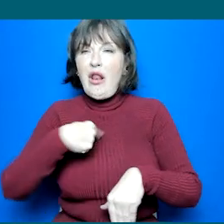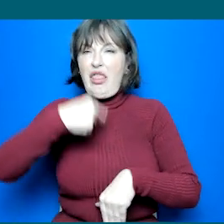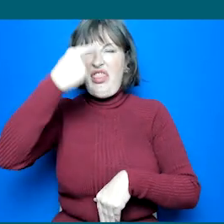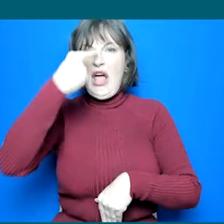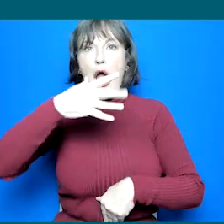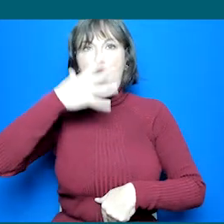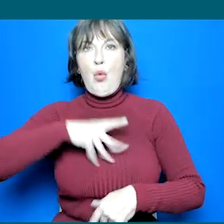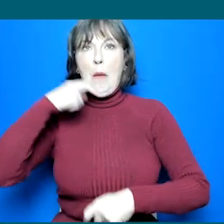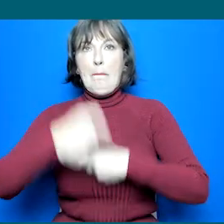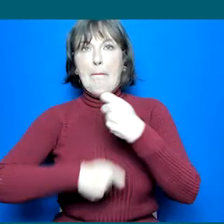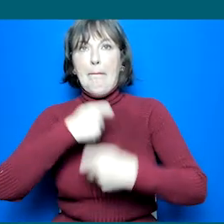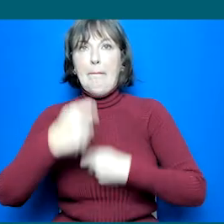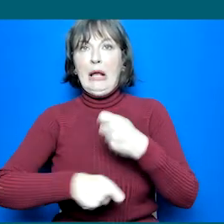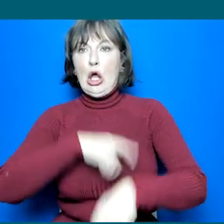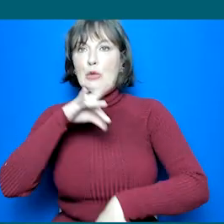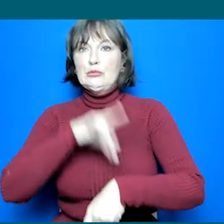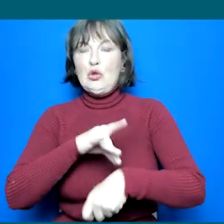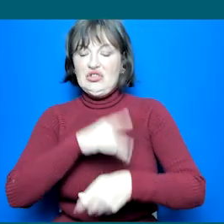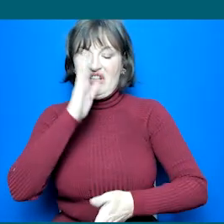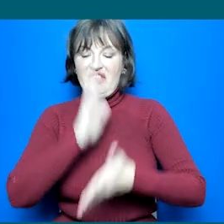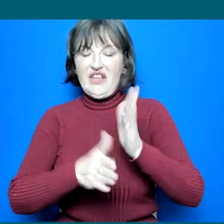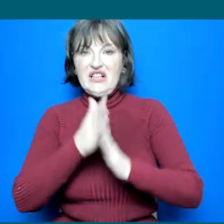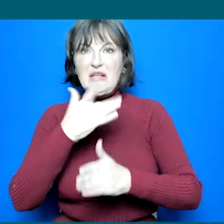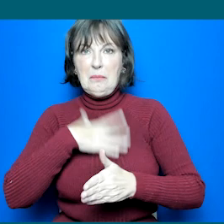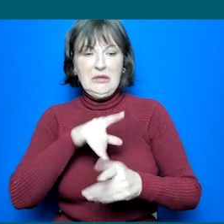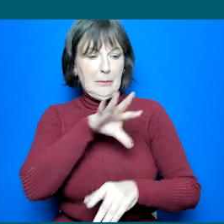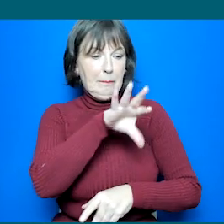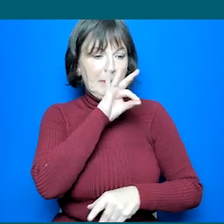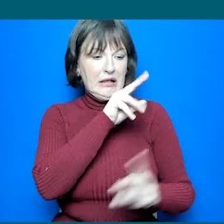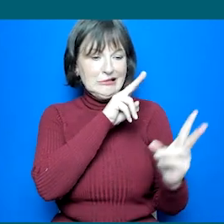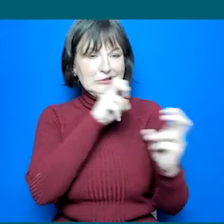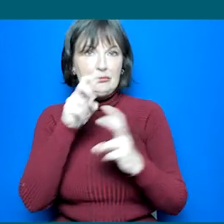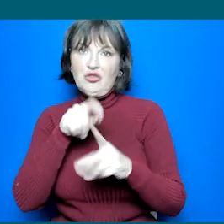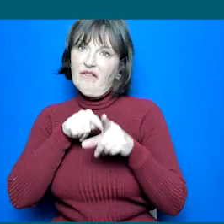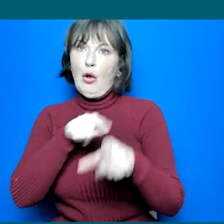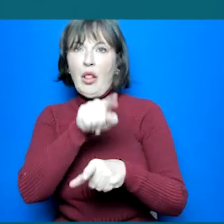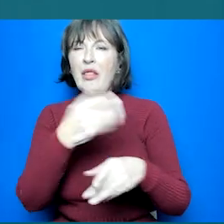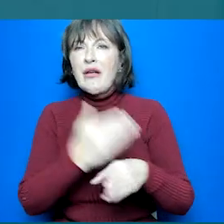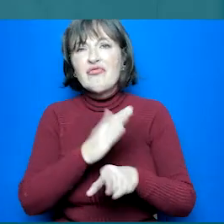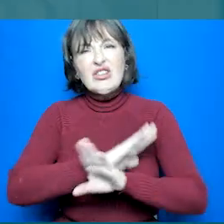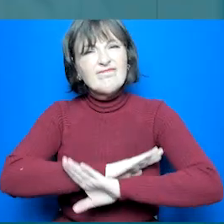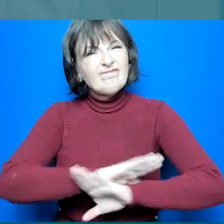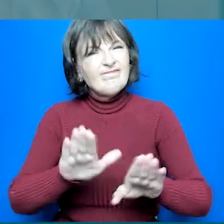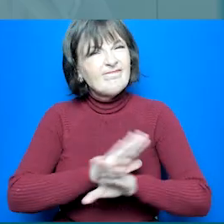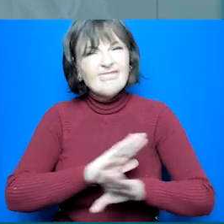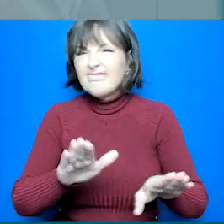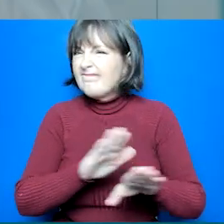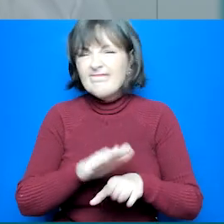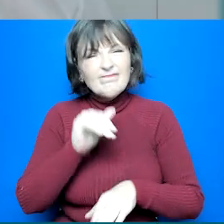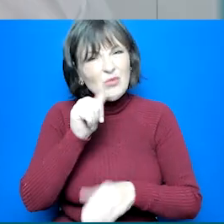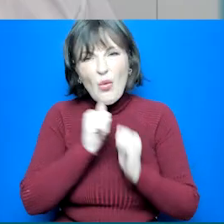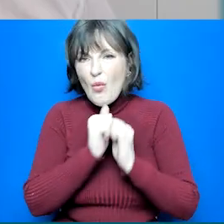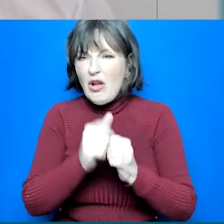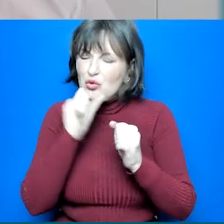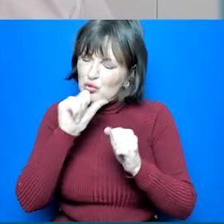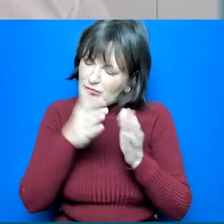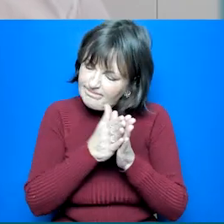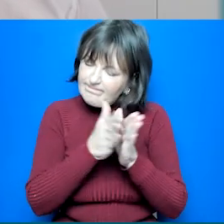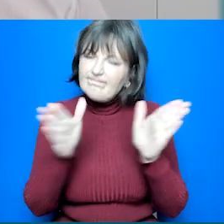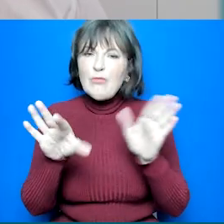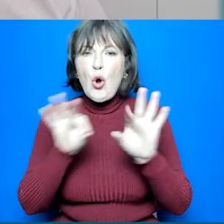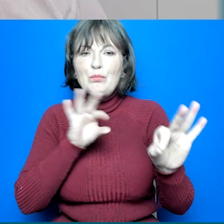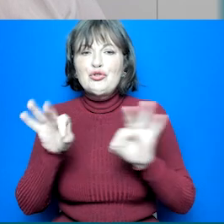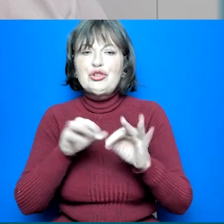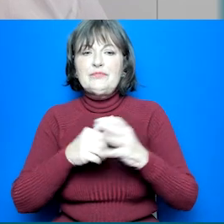single career but to base your course options off a field that you'd like to go into rather than a single profession. Choose subjects that you